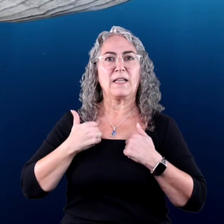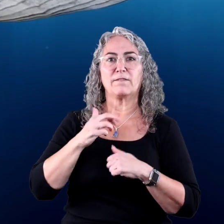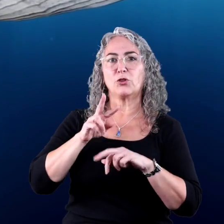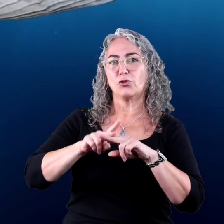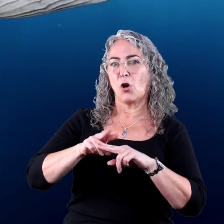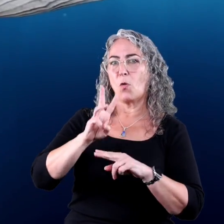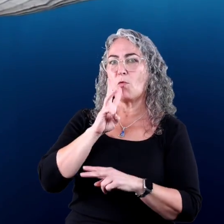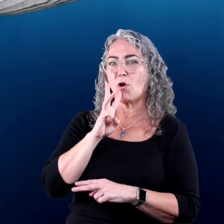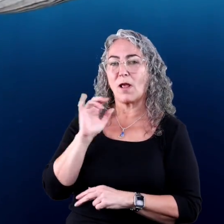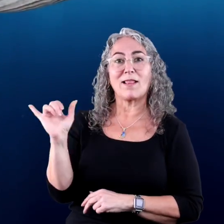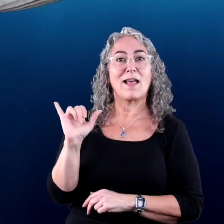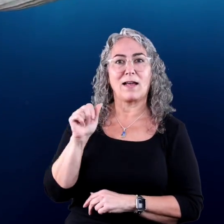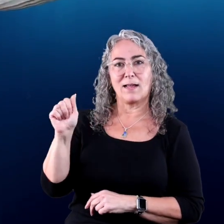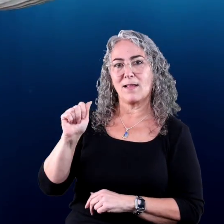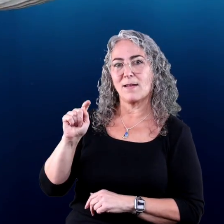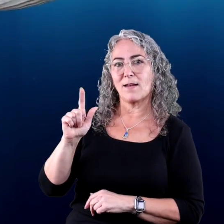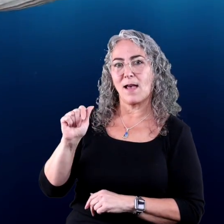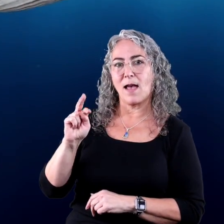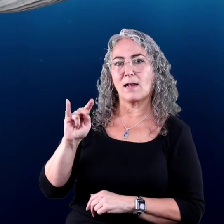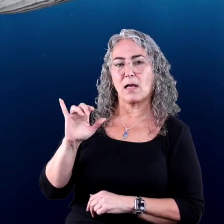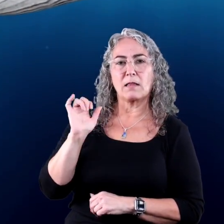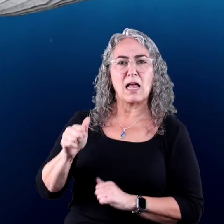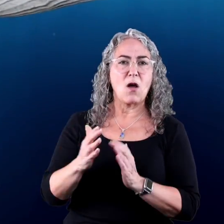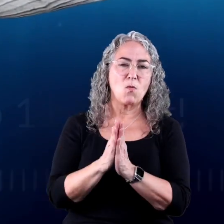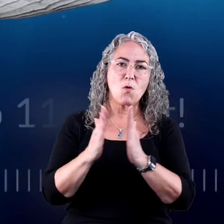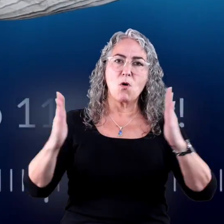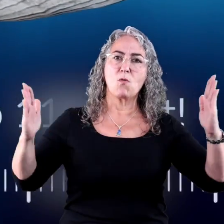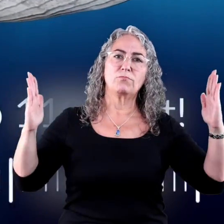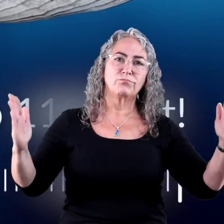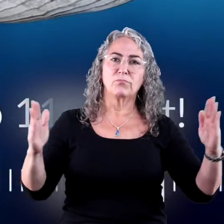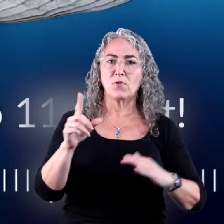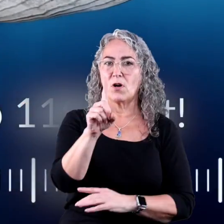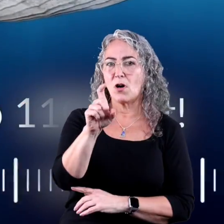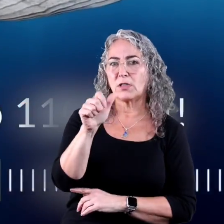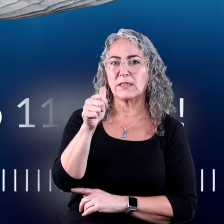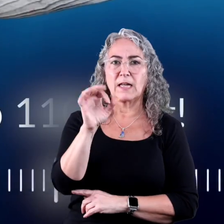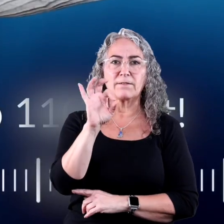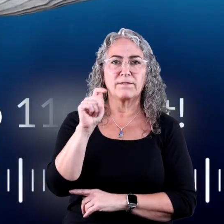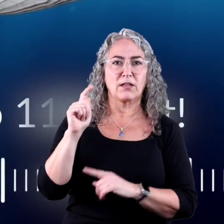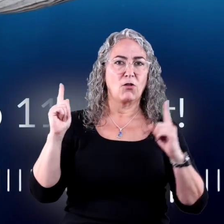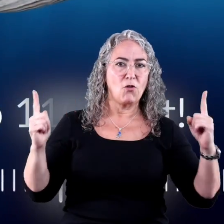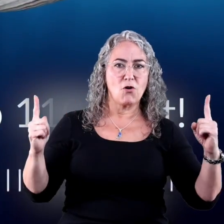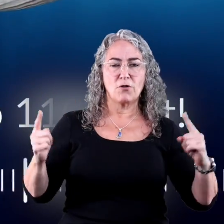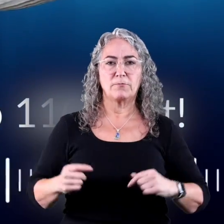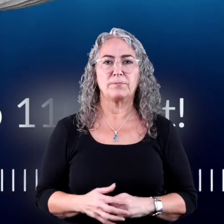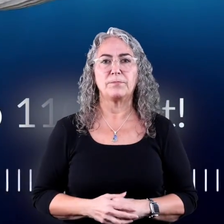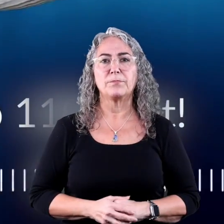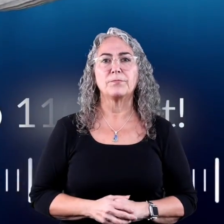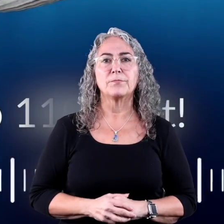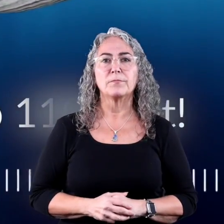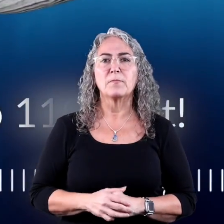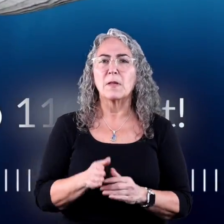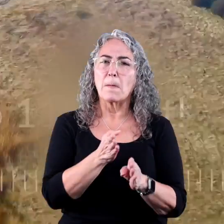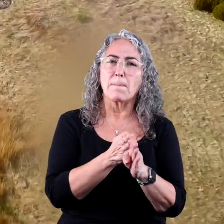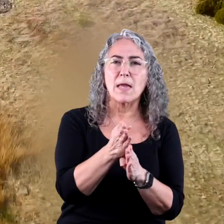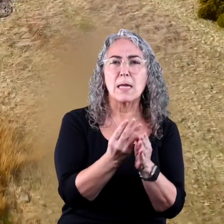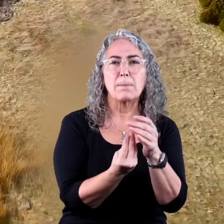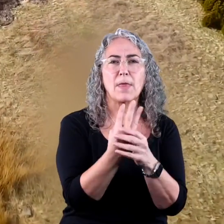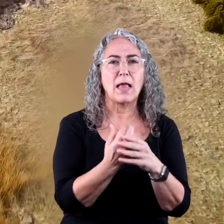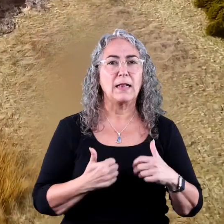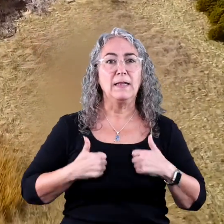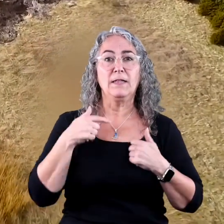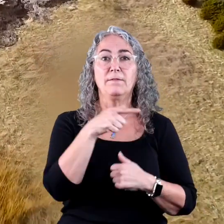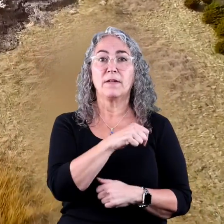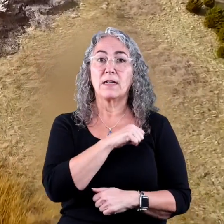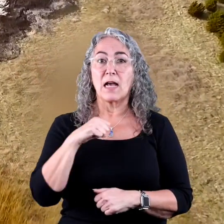lives in saltwater oceans like the Atlantic. It can grow to be 110 feet long. The main